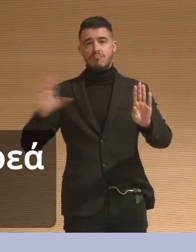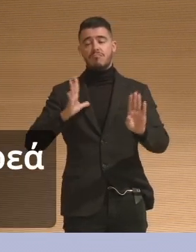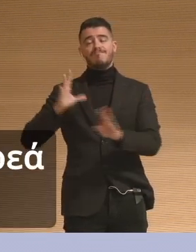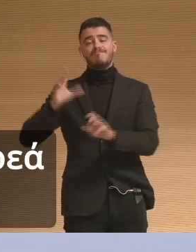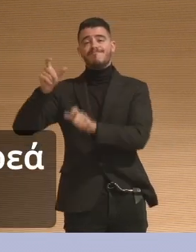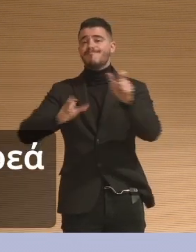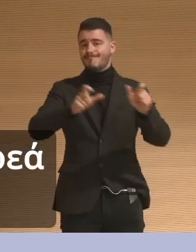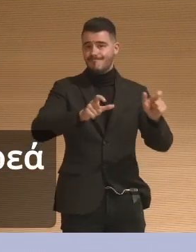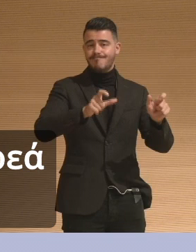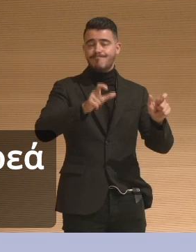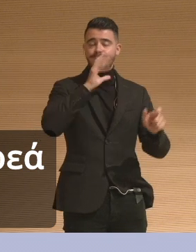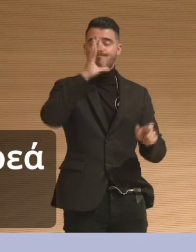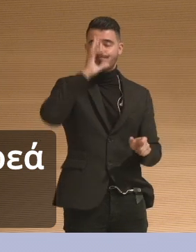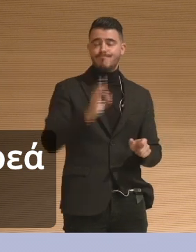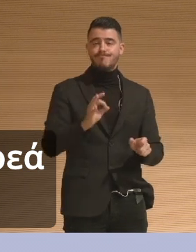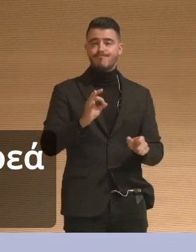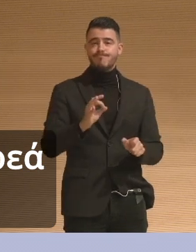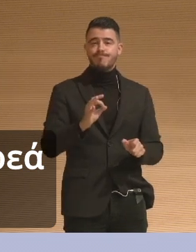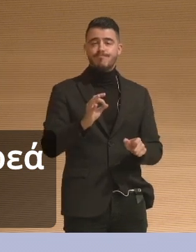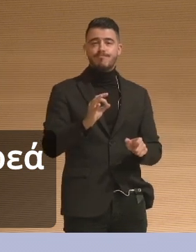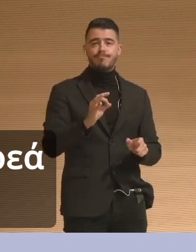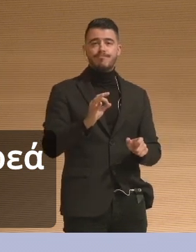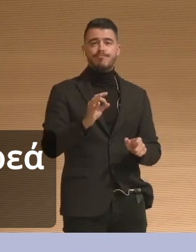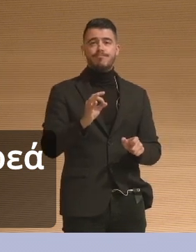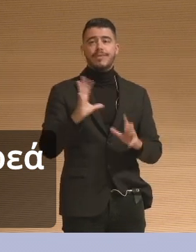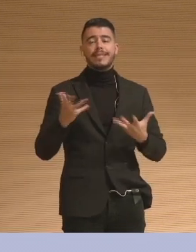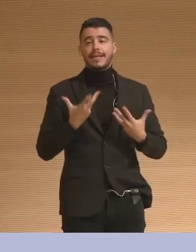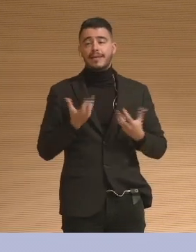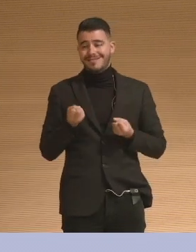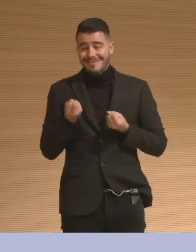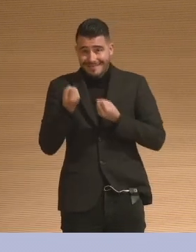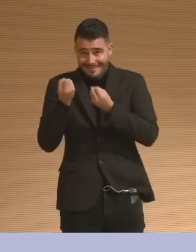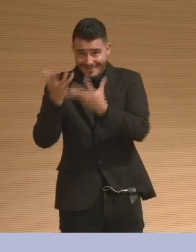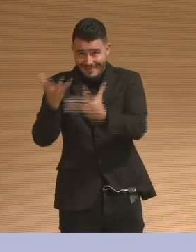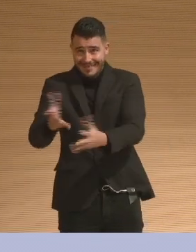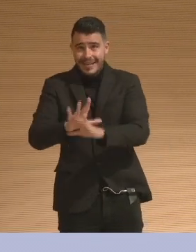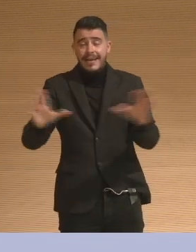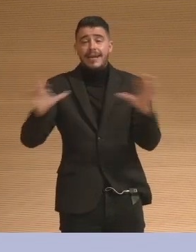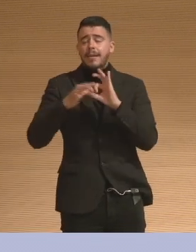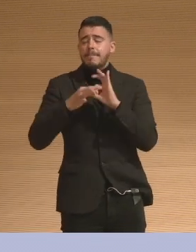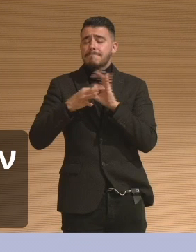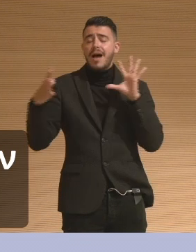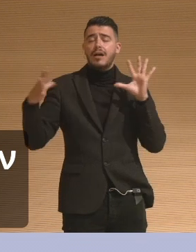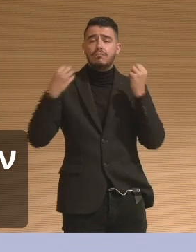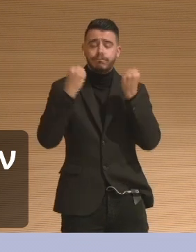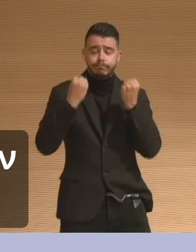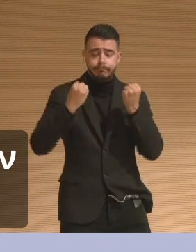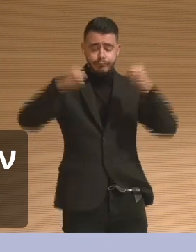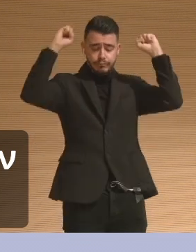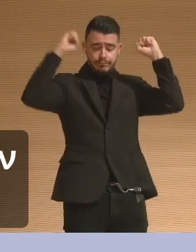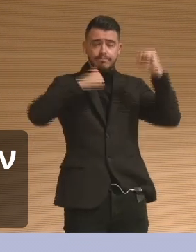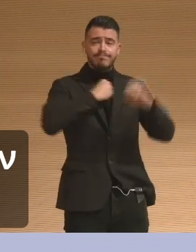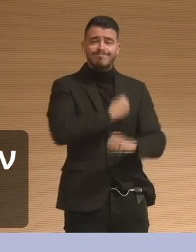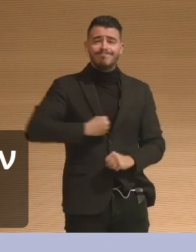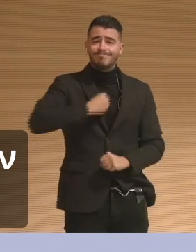and process this tragedy through being able to donate options. There was giving and receiving, people knowing that their